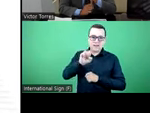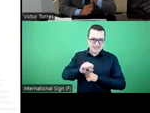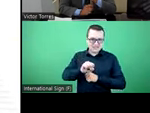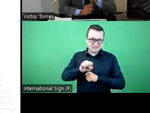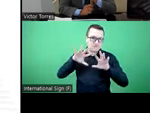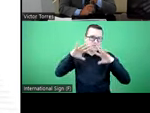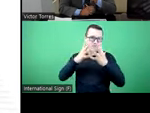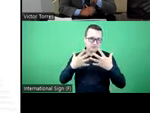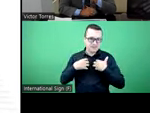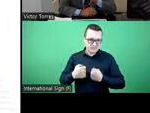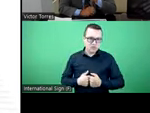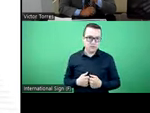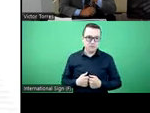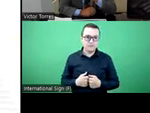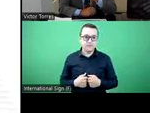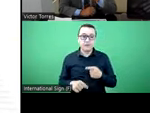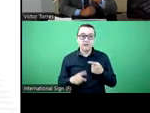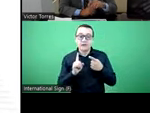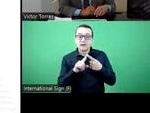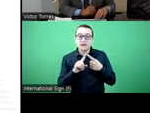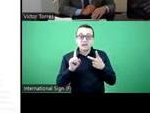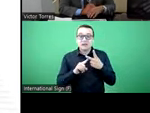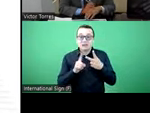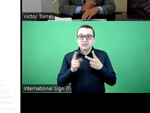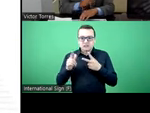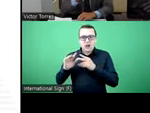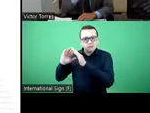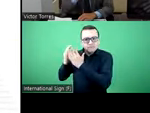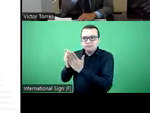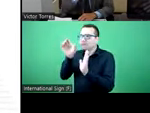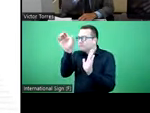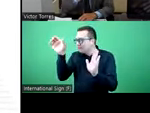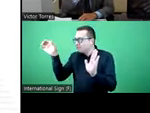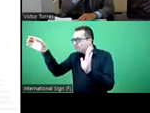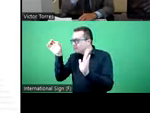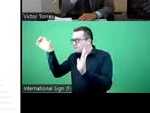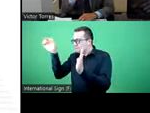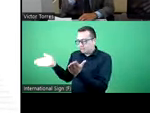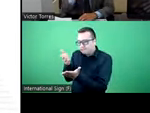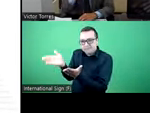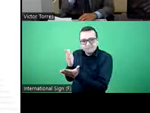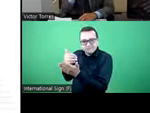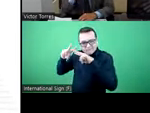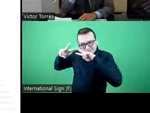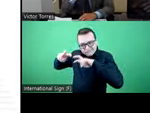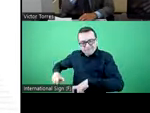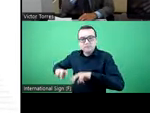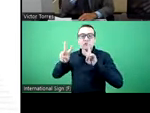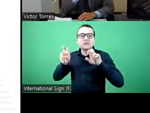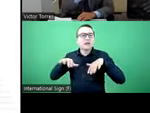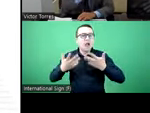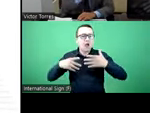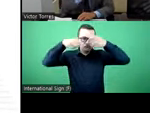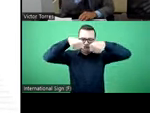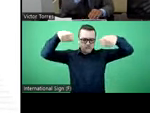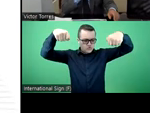graphs of, presented by Dr. Bagas. And so, we have to understand the